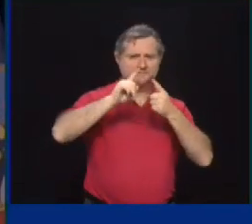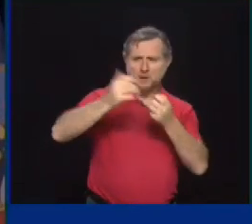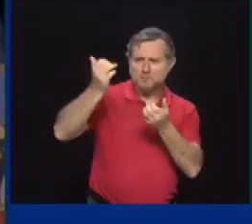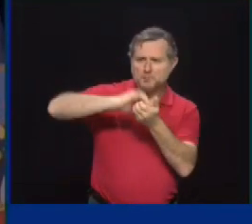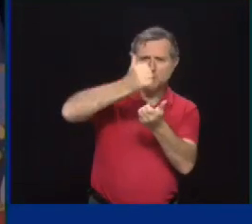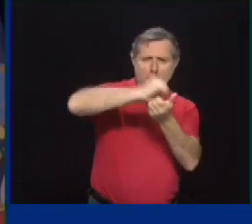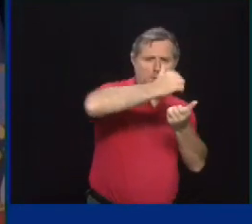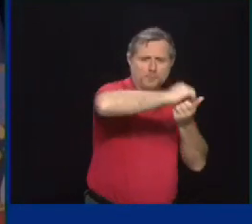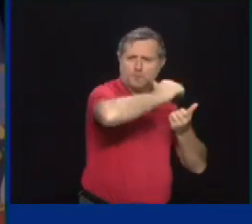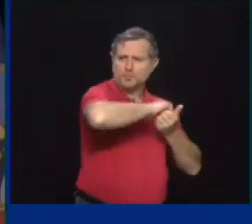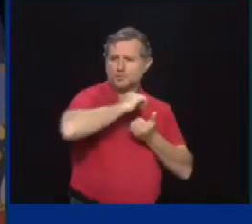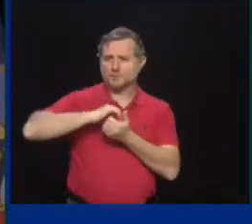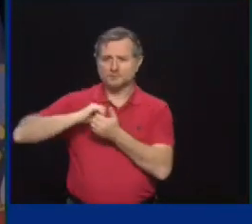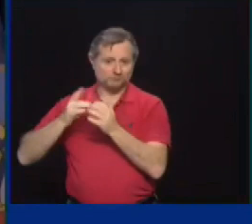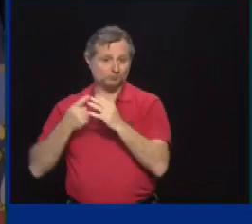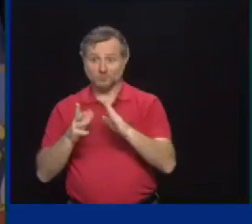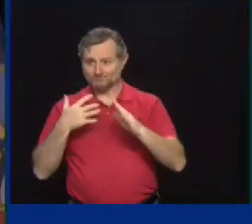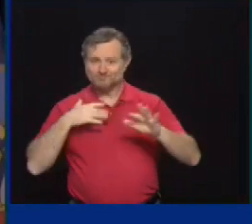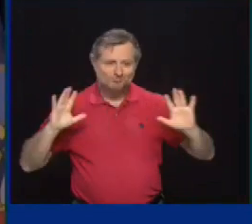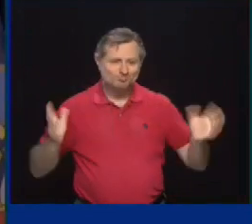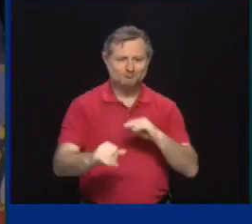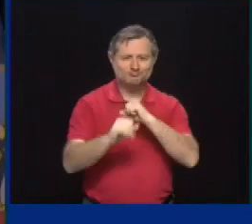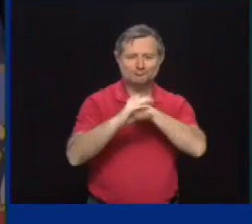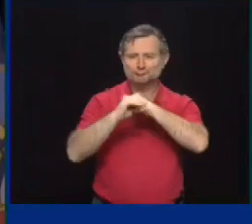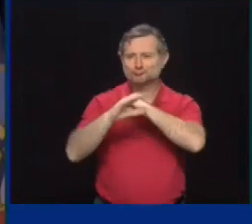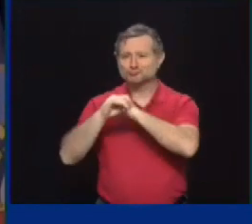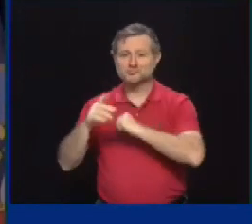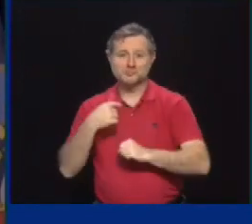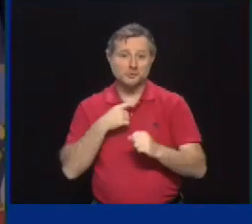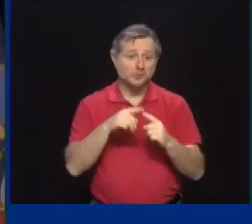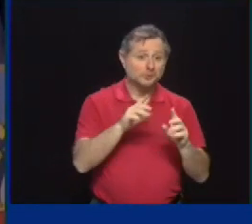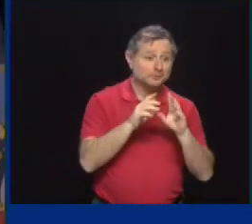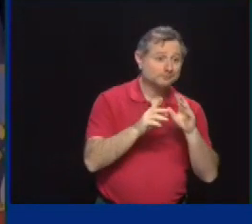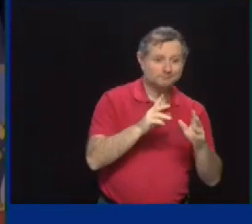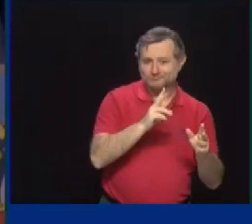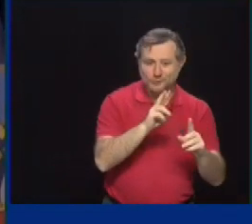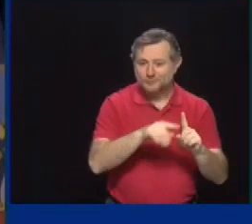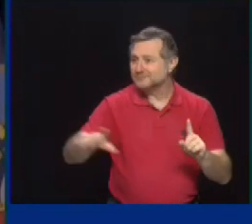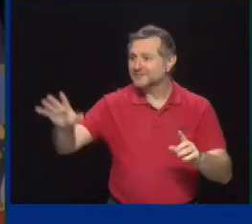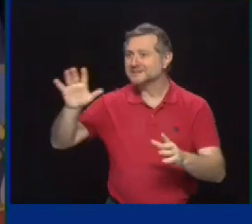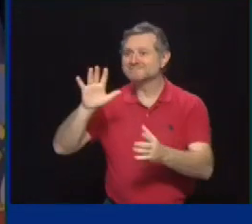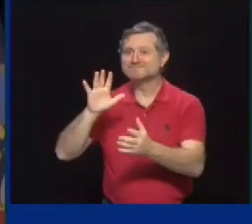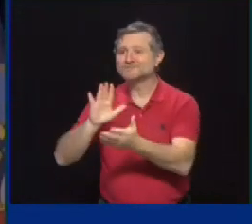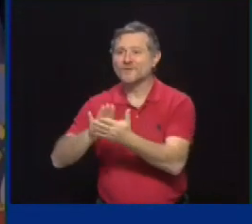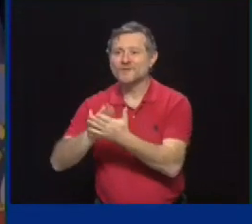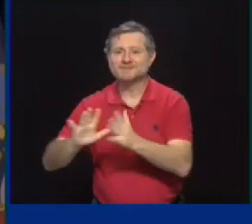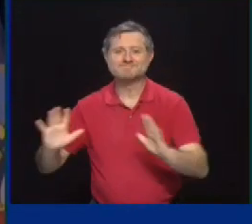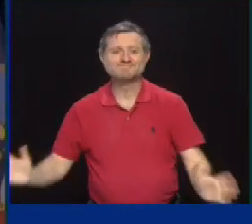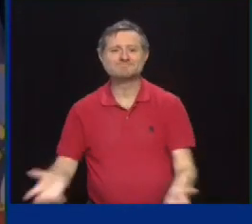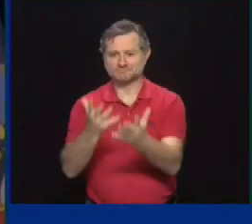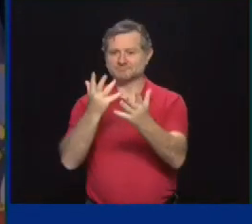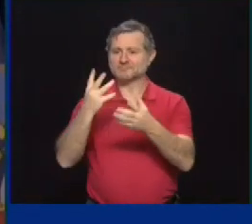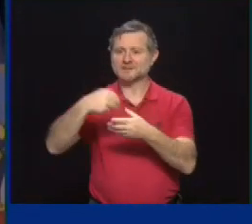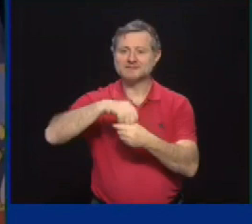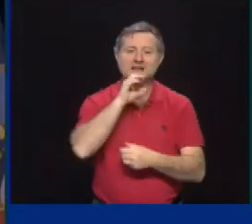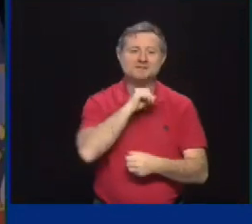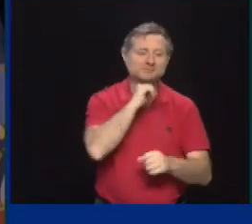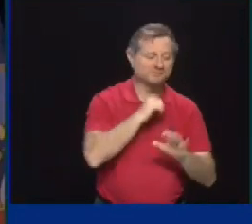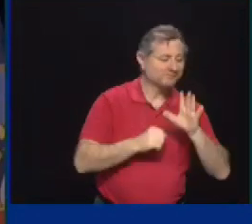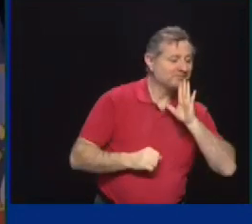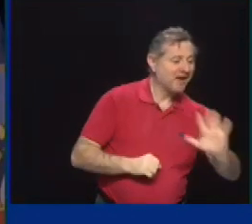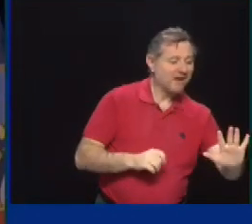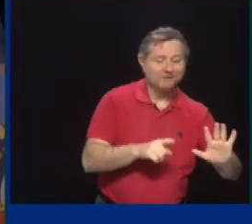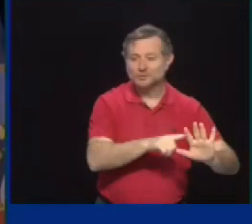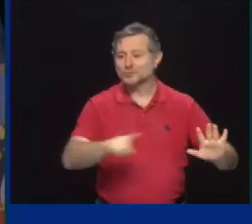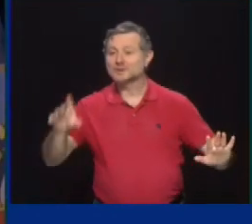Vax to School campaign to get kids vaccinated, and we'll expand that effort for the 5 to 11 age group. And we'll continue to get the word out